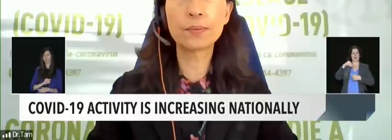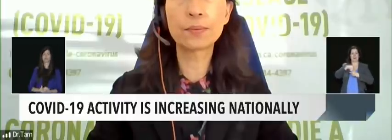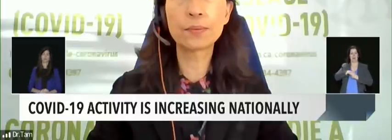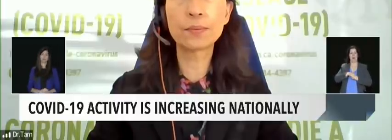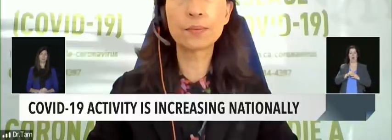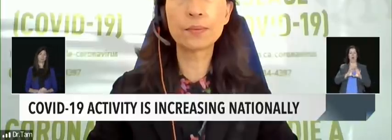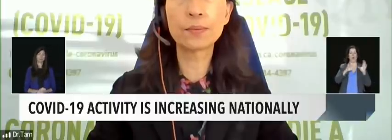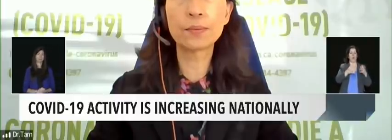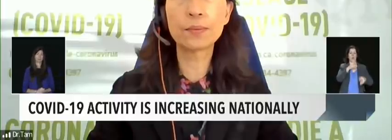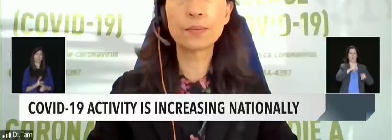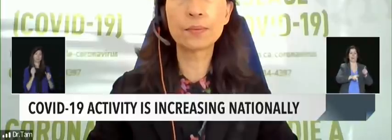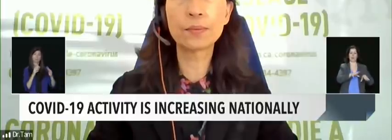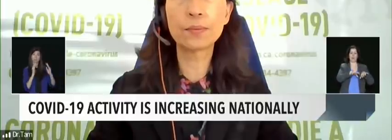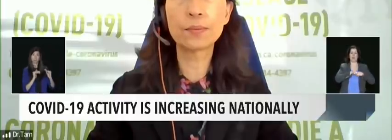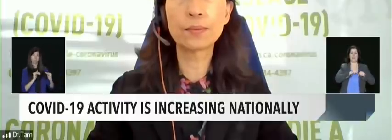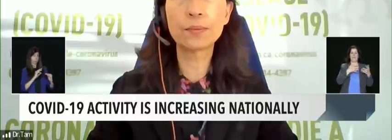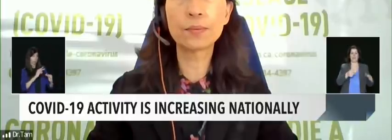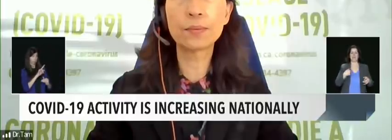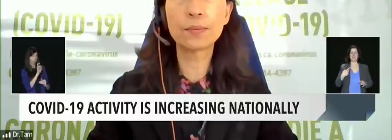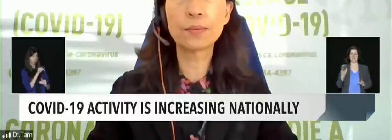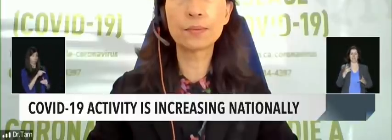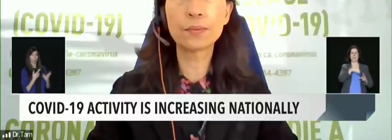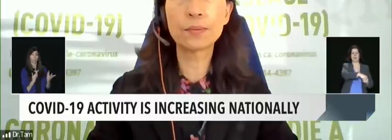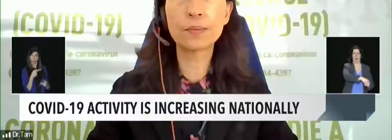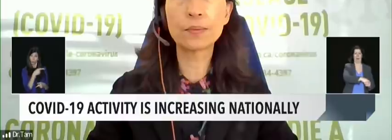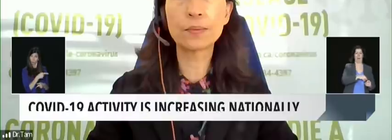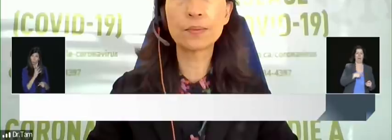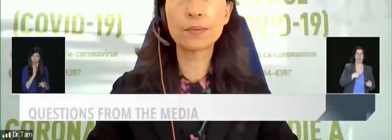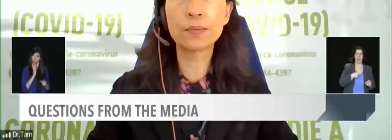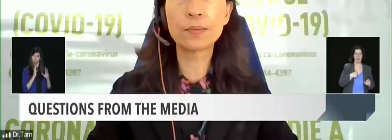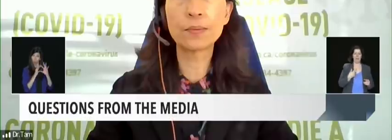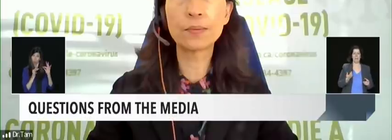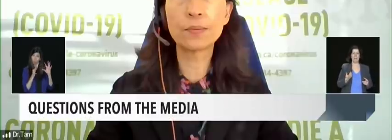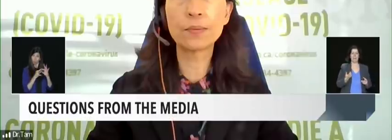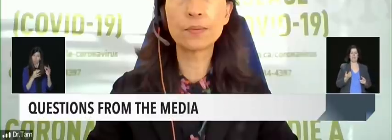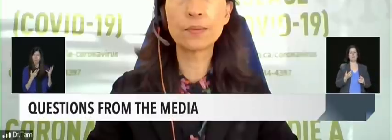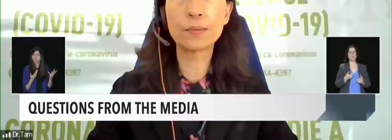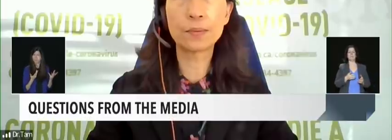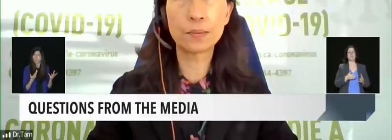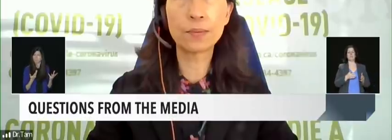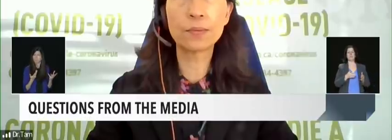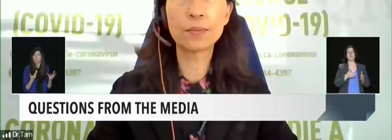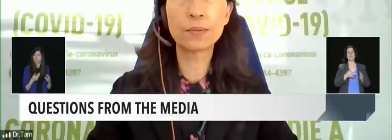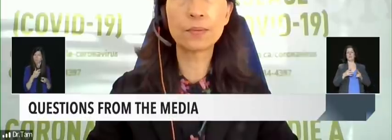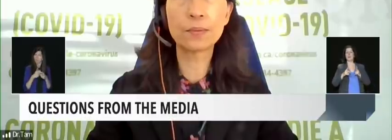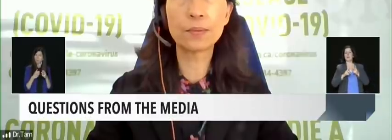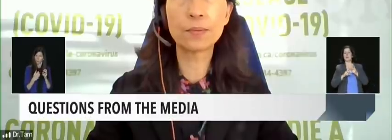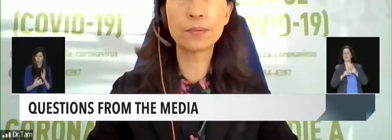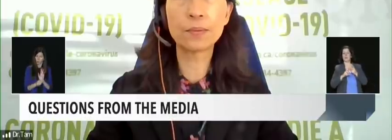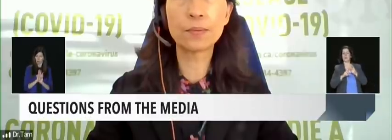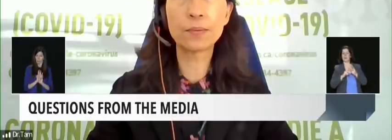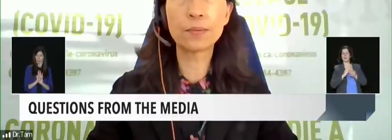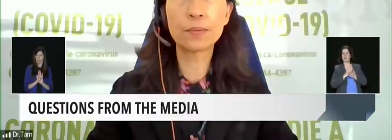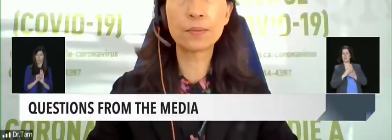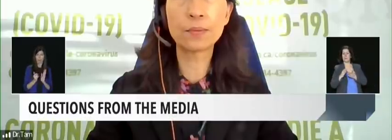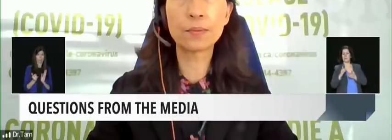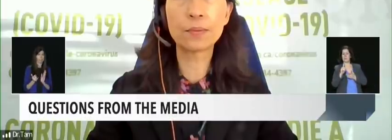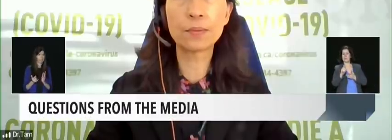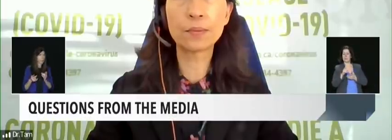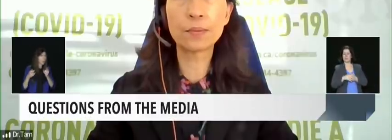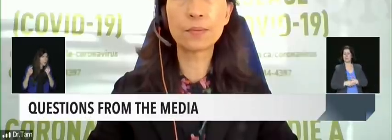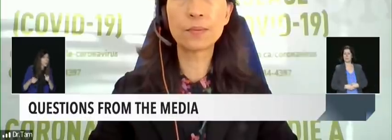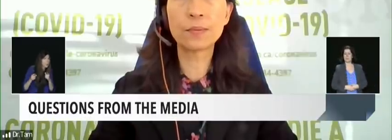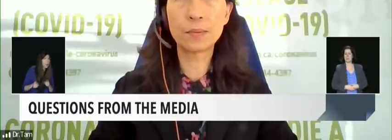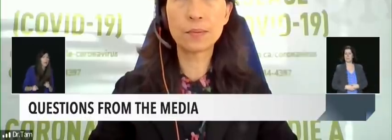Okay, I'll just follow-up because you mentioned that it's very hard to tell when Omicron, when this wave has peaked,